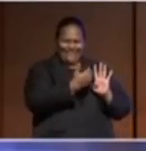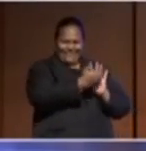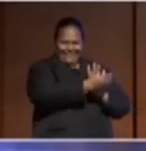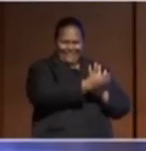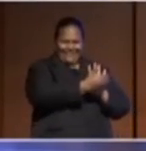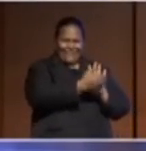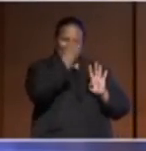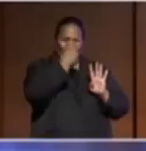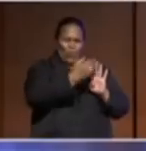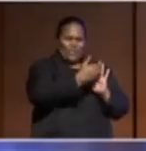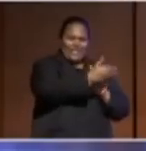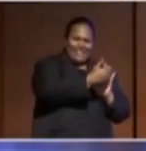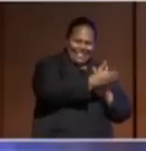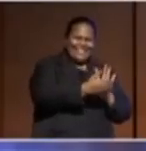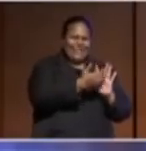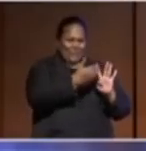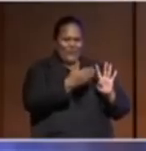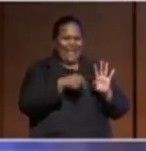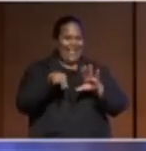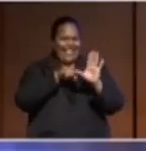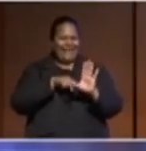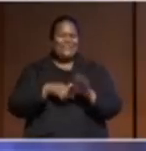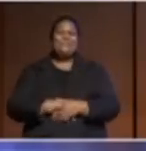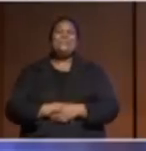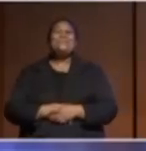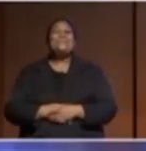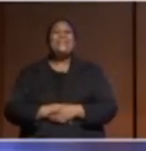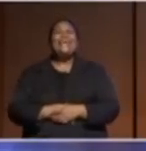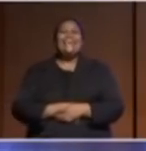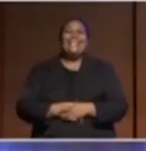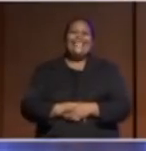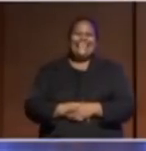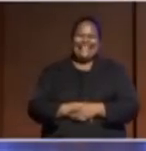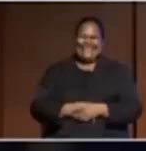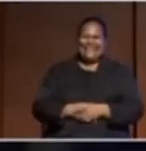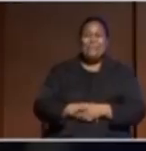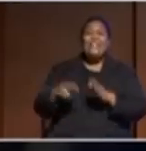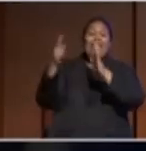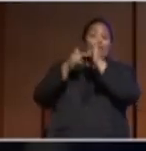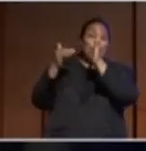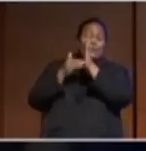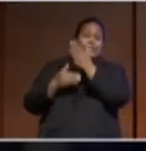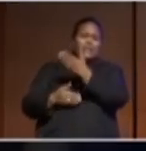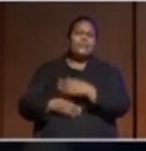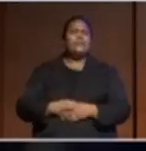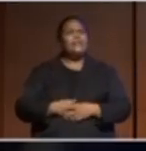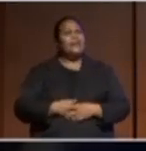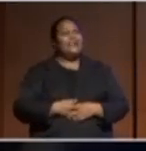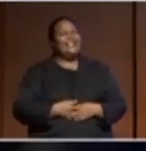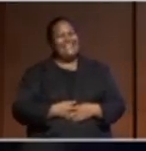generators, as they say. Thank you. It's so fascinating that you're putting me in that category. In New Zealand, I'm quite old.